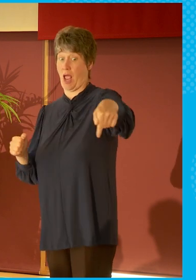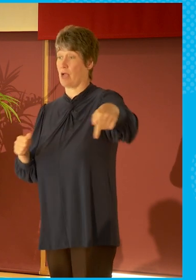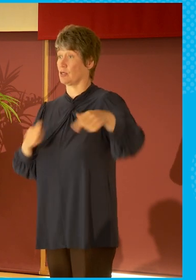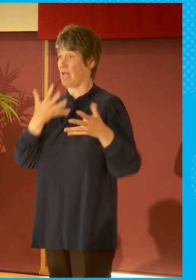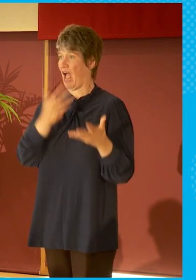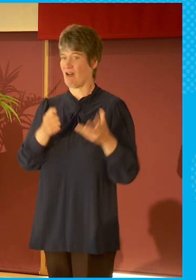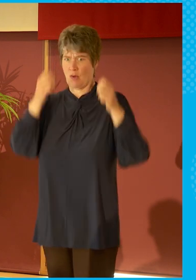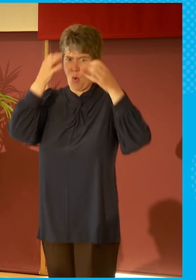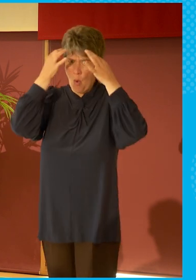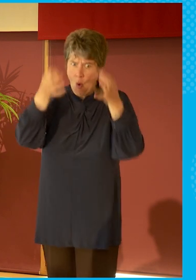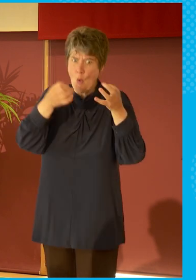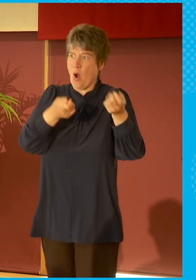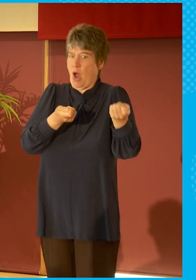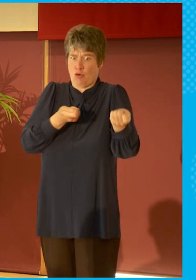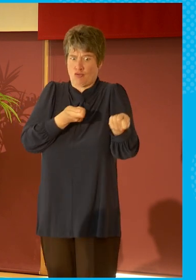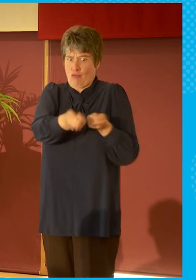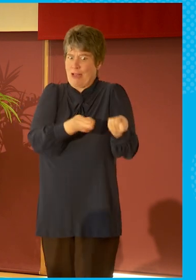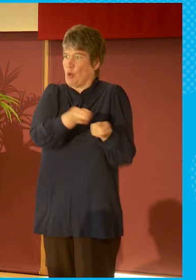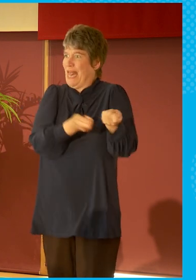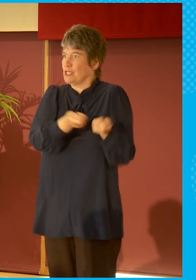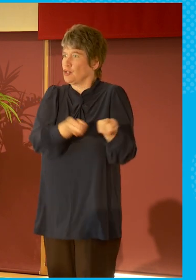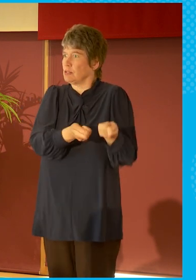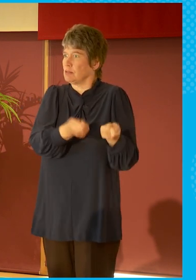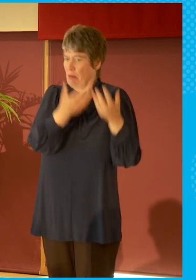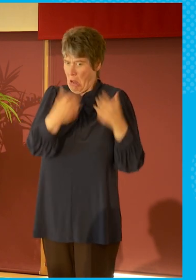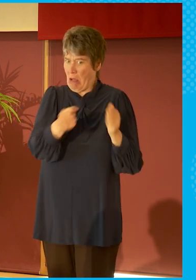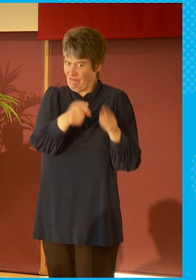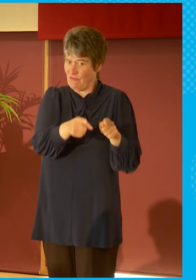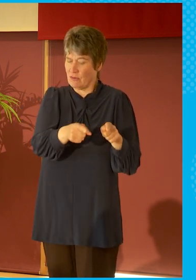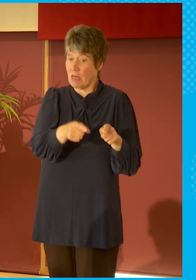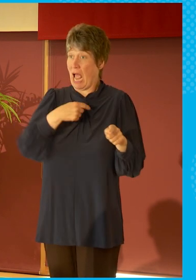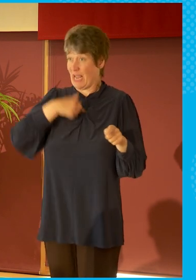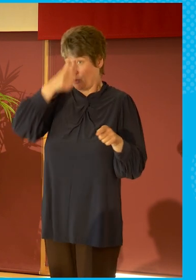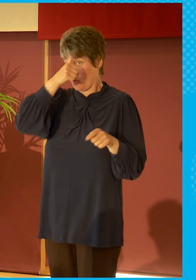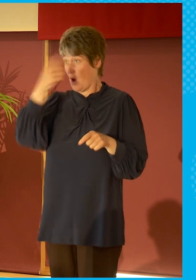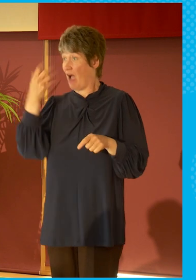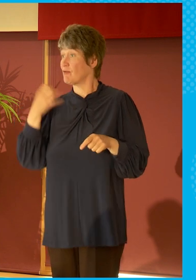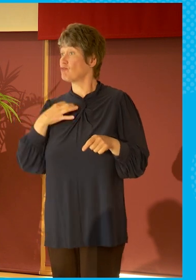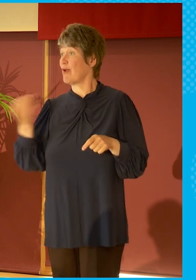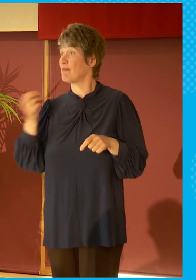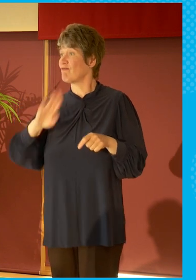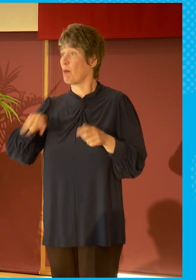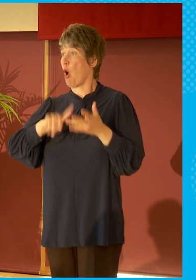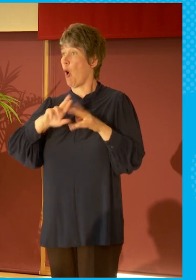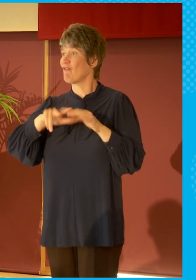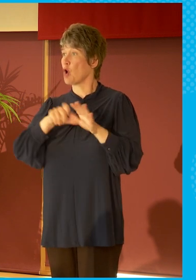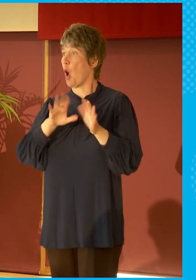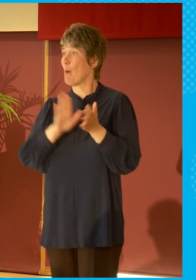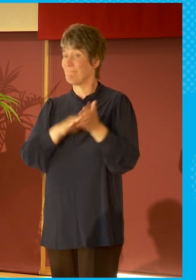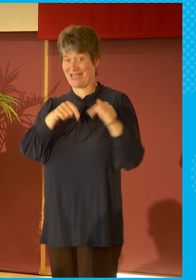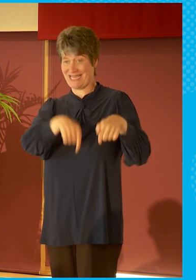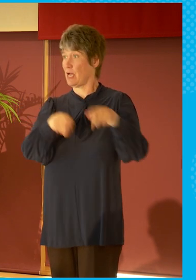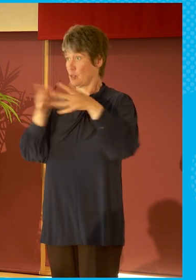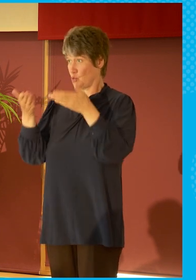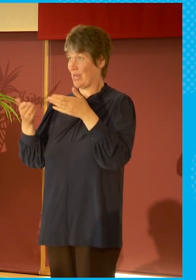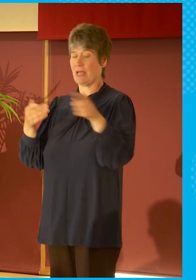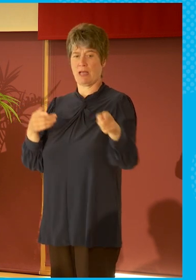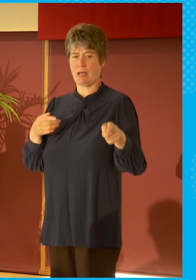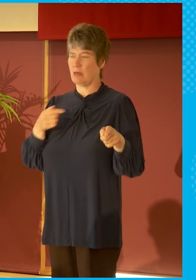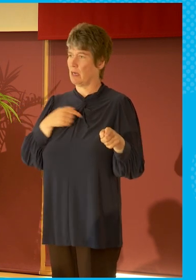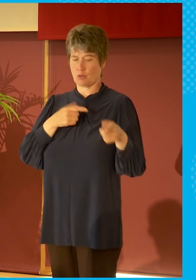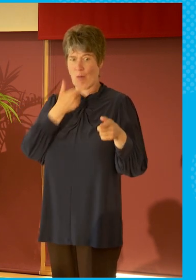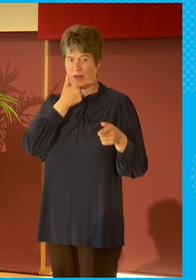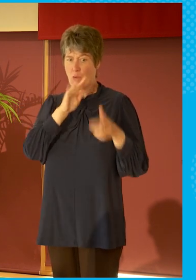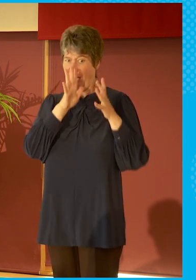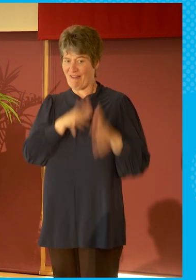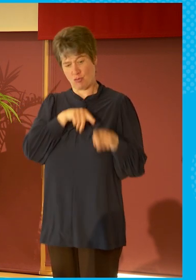Channel 4, Channel 5, STV and the BBC have literal rules that they have to operate within, in terms of how they tell